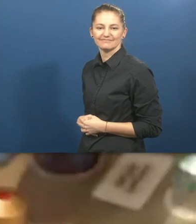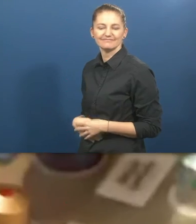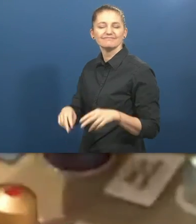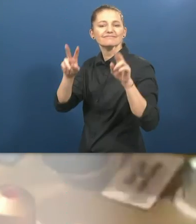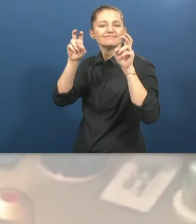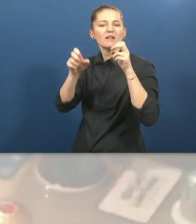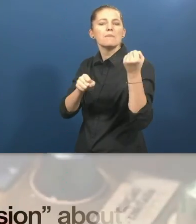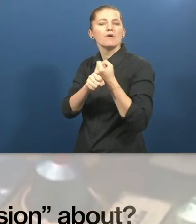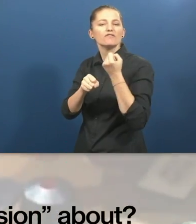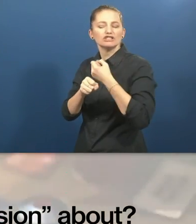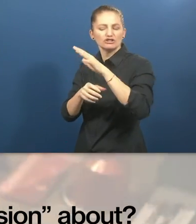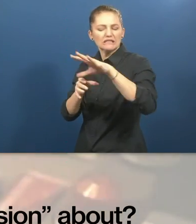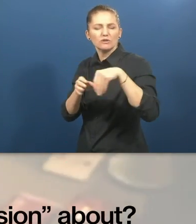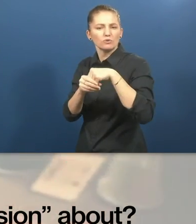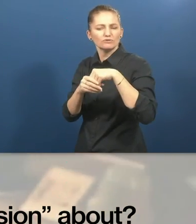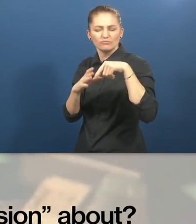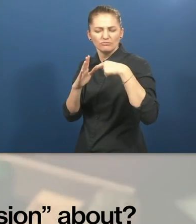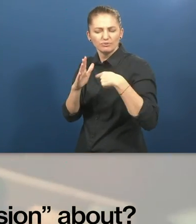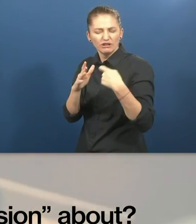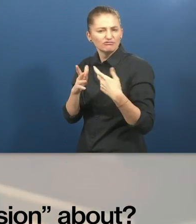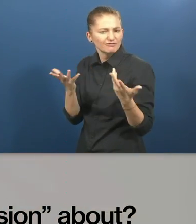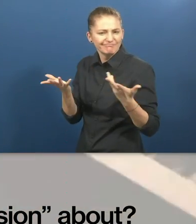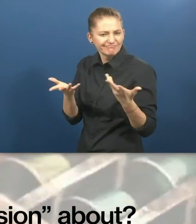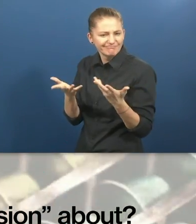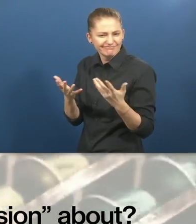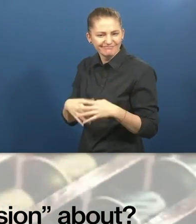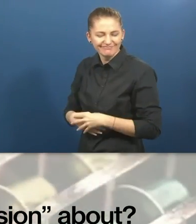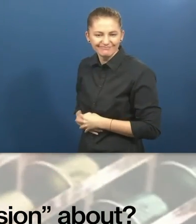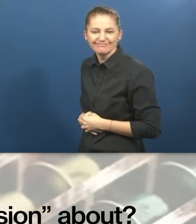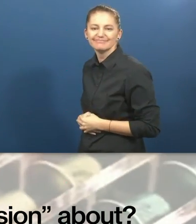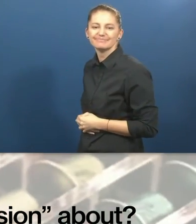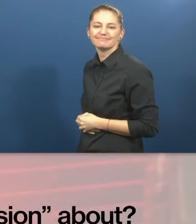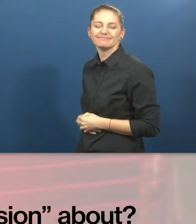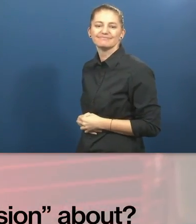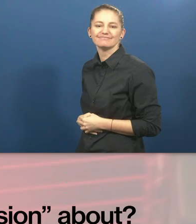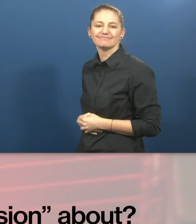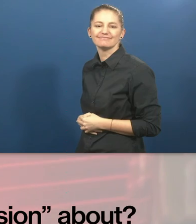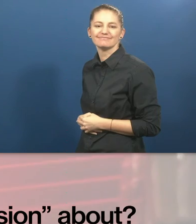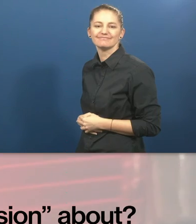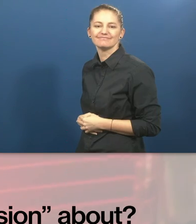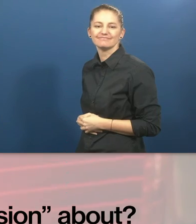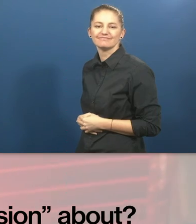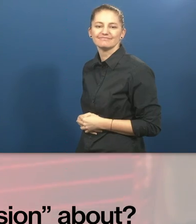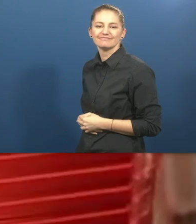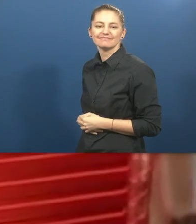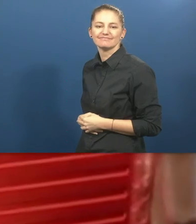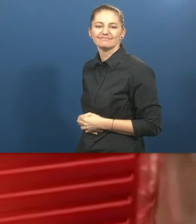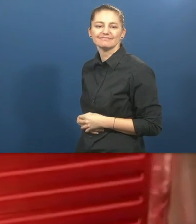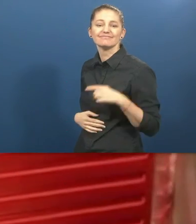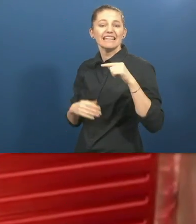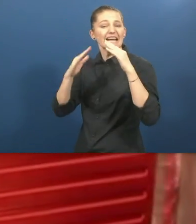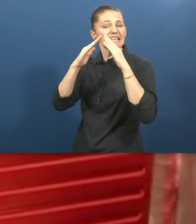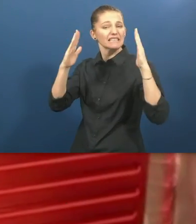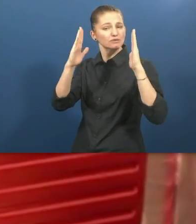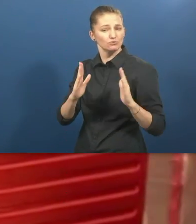What is professional inclusion about? What is your role of What